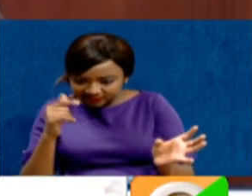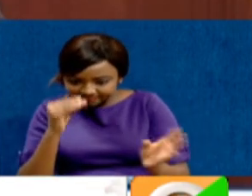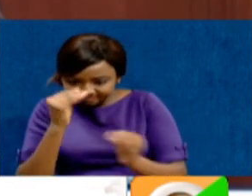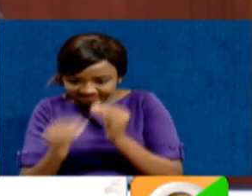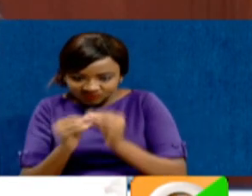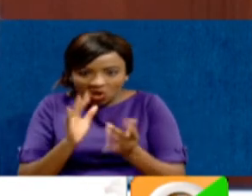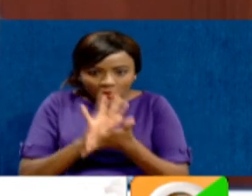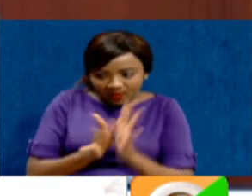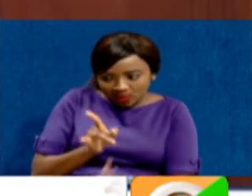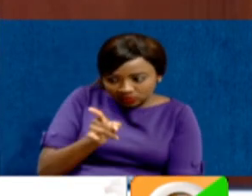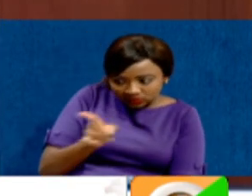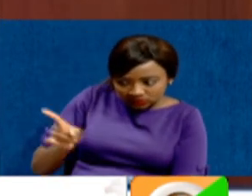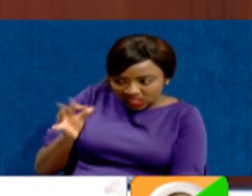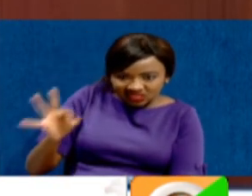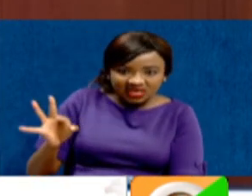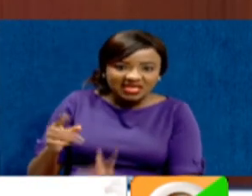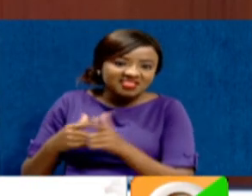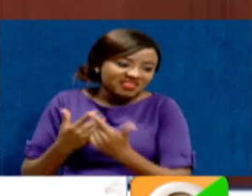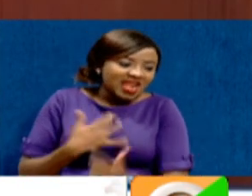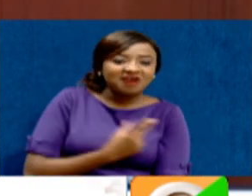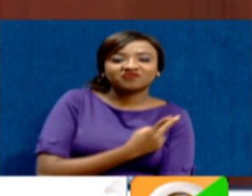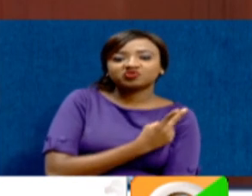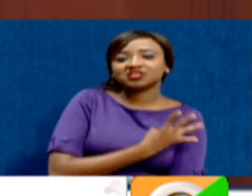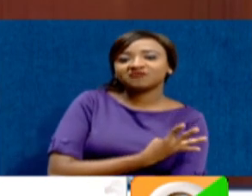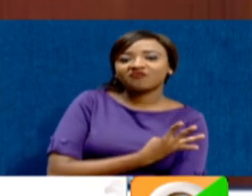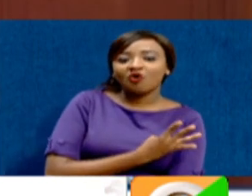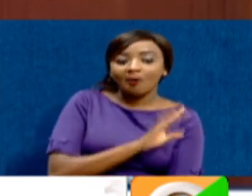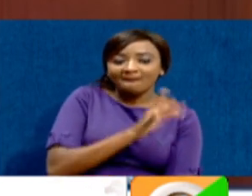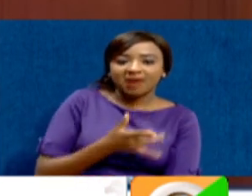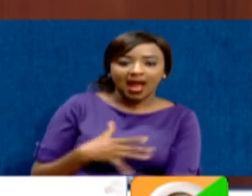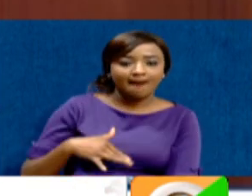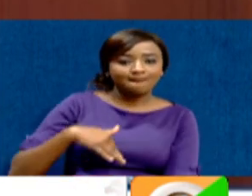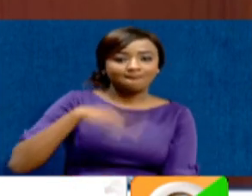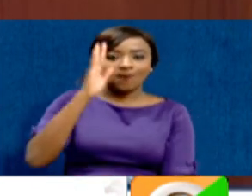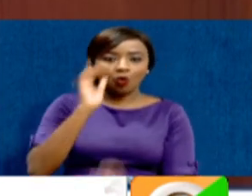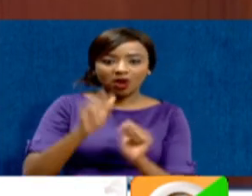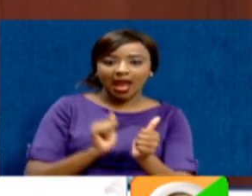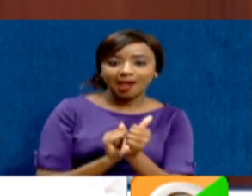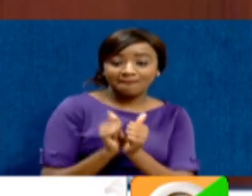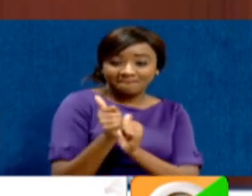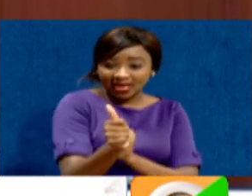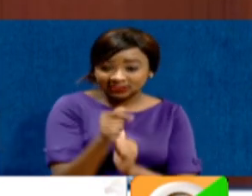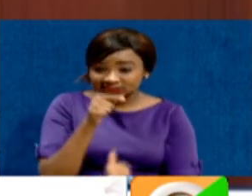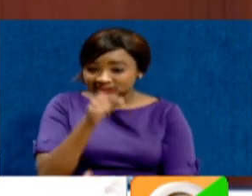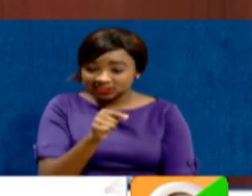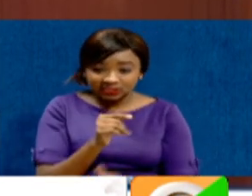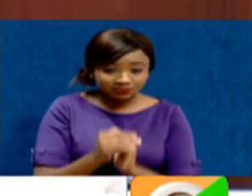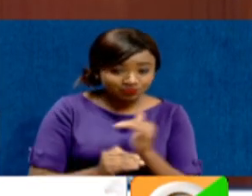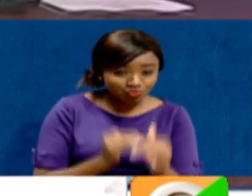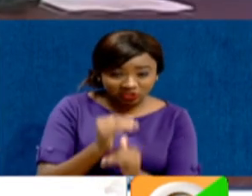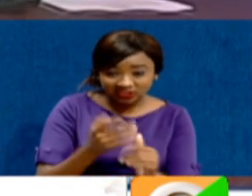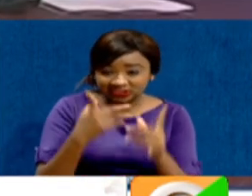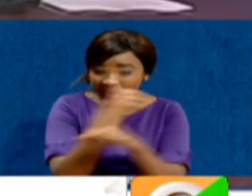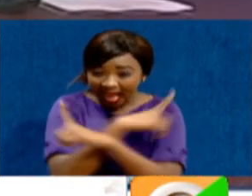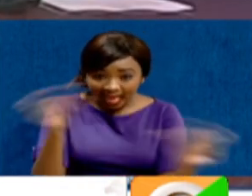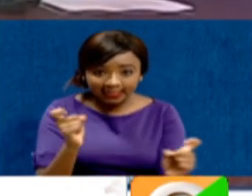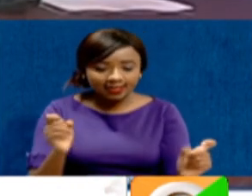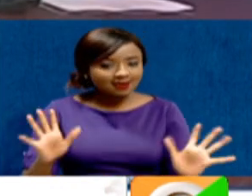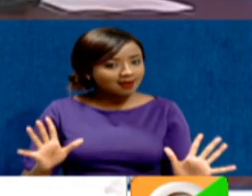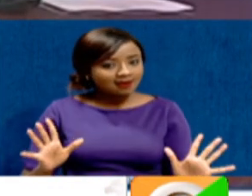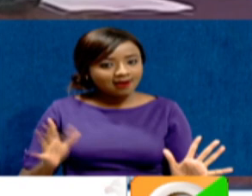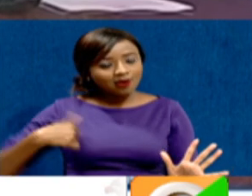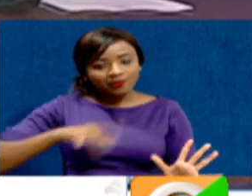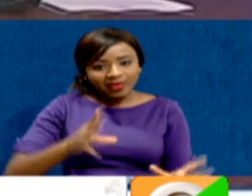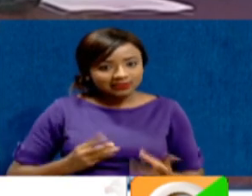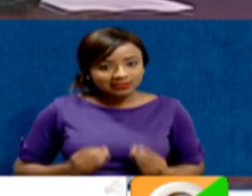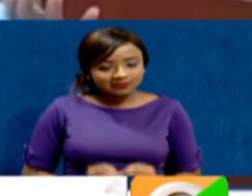these three, they have 24 senators to pass this ugly formula. We will not allow